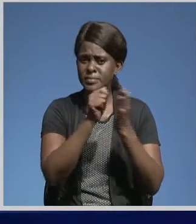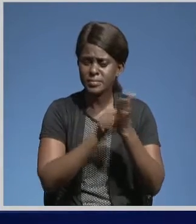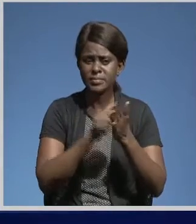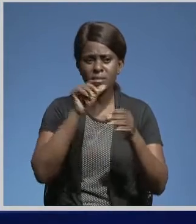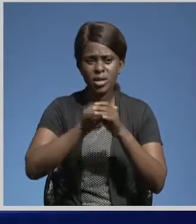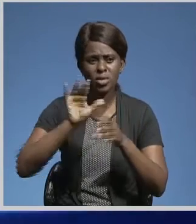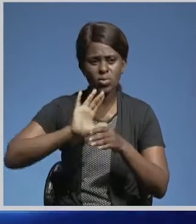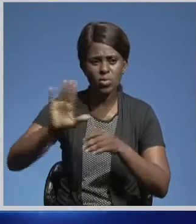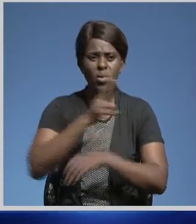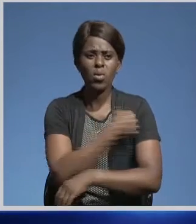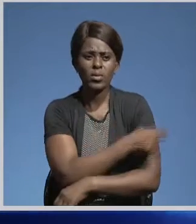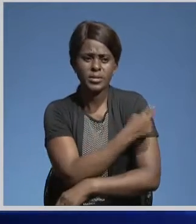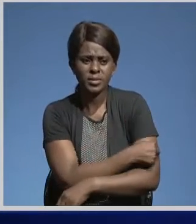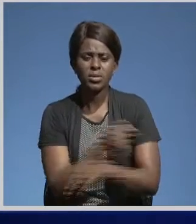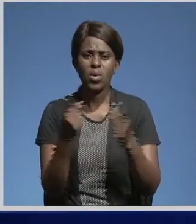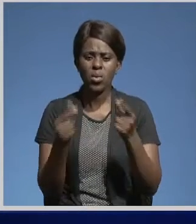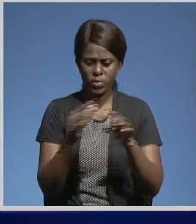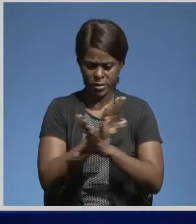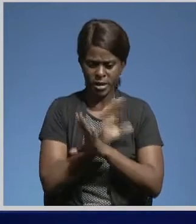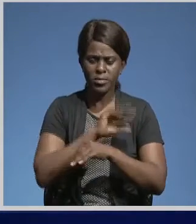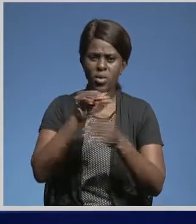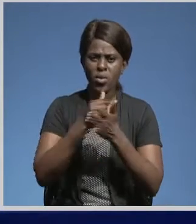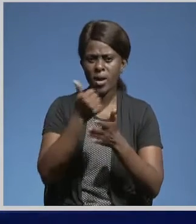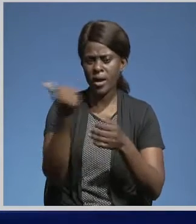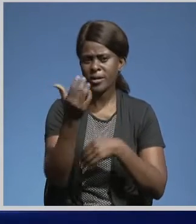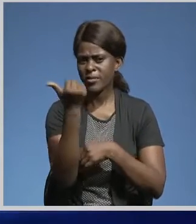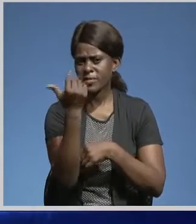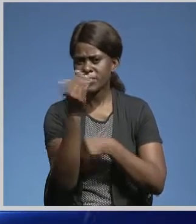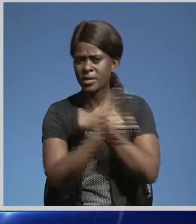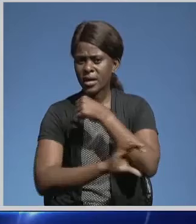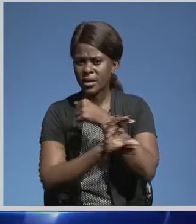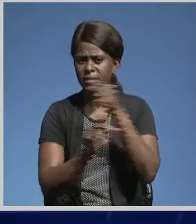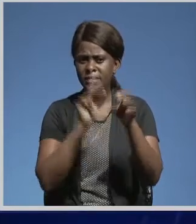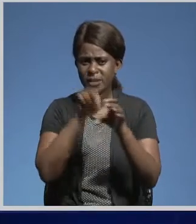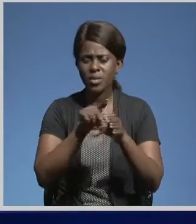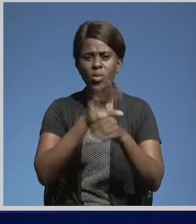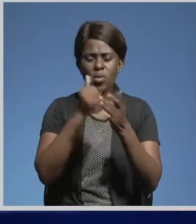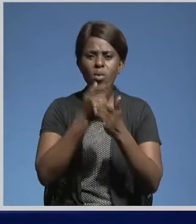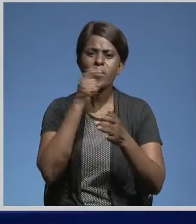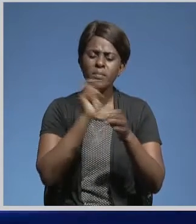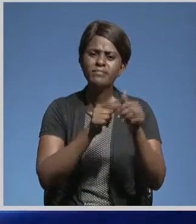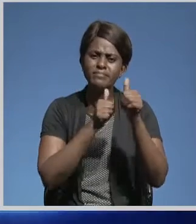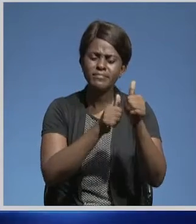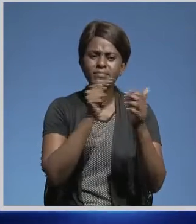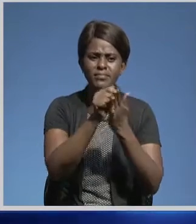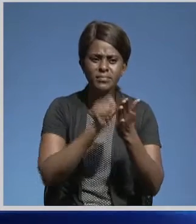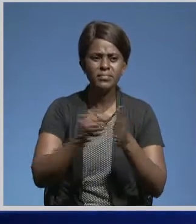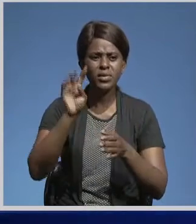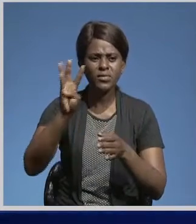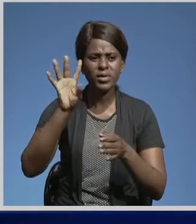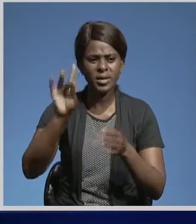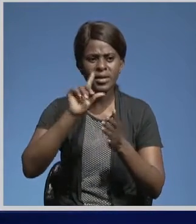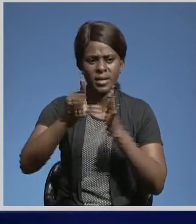part of the medical routine that Zambia and all other 15 participating countries are subjected to 48 hours